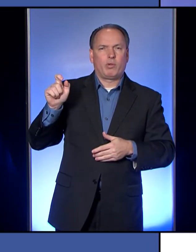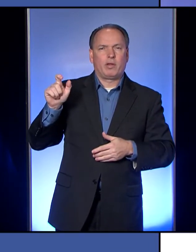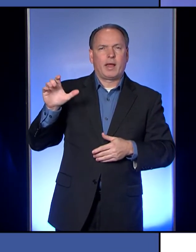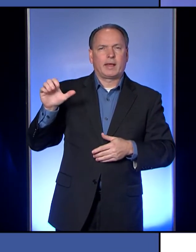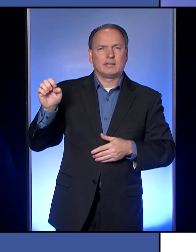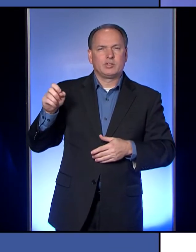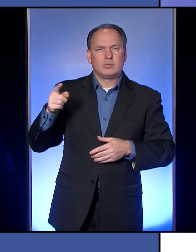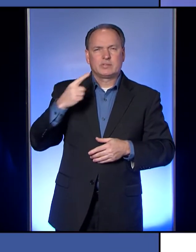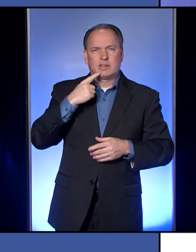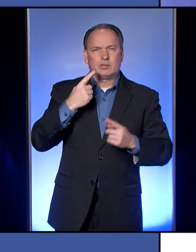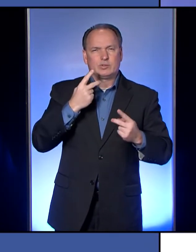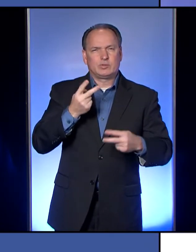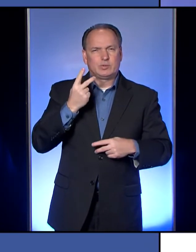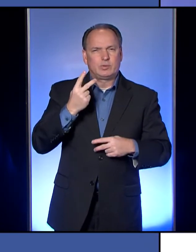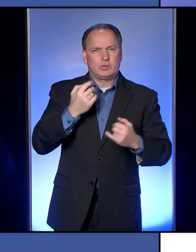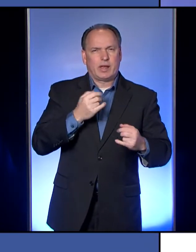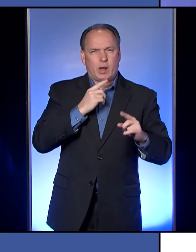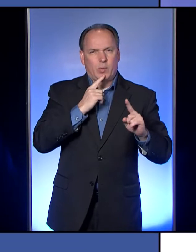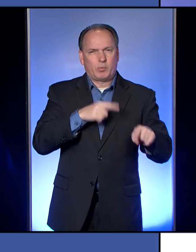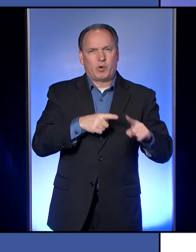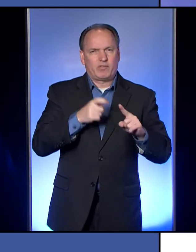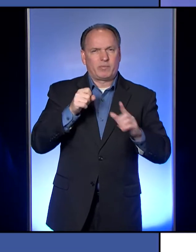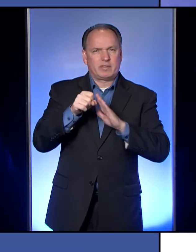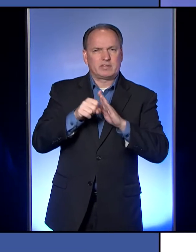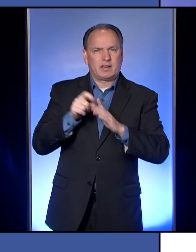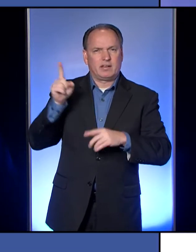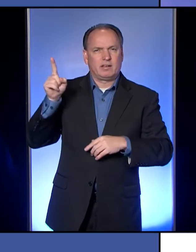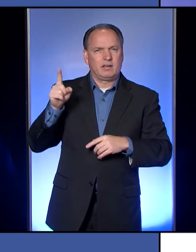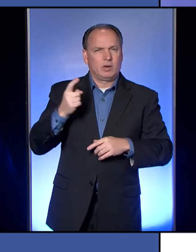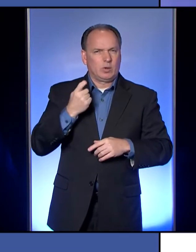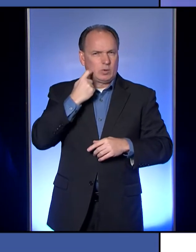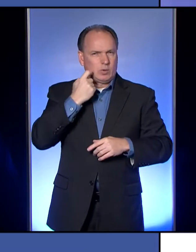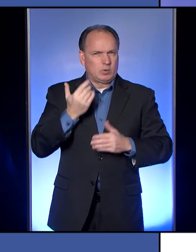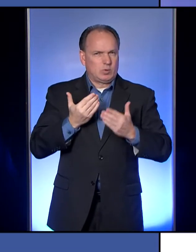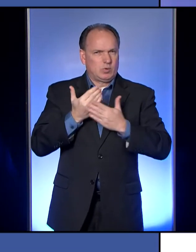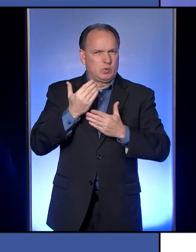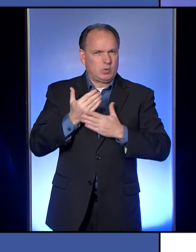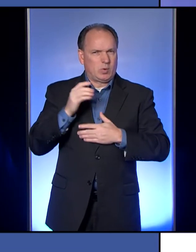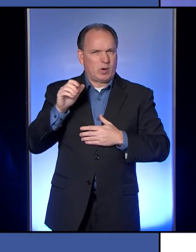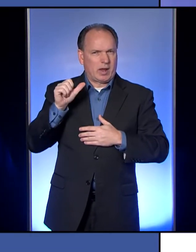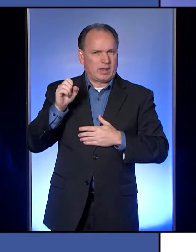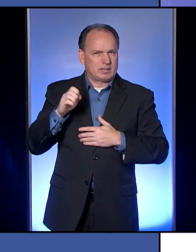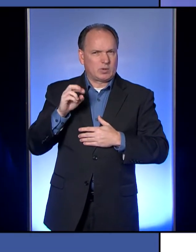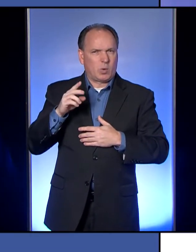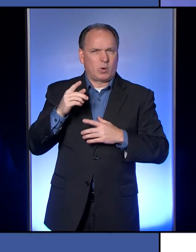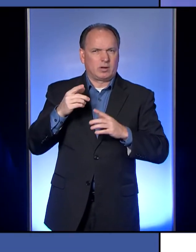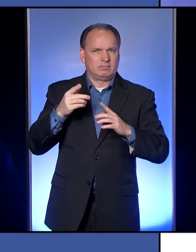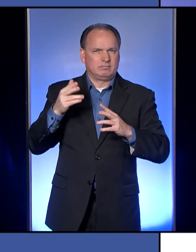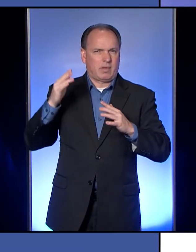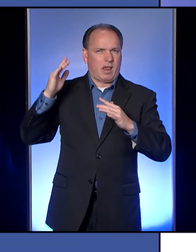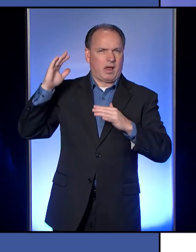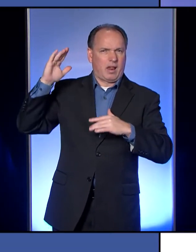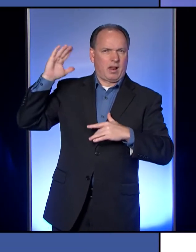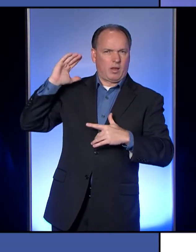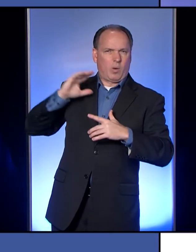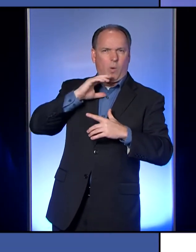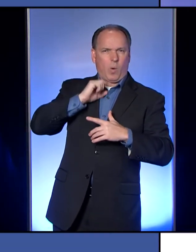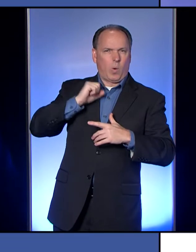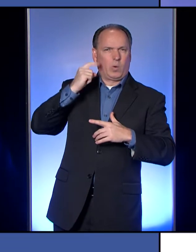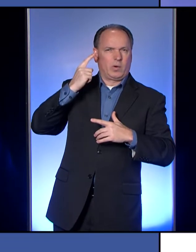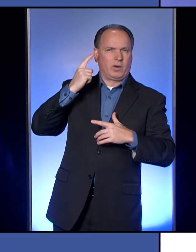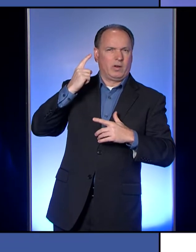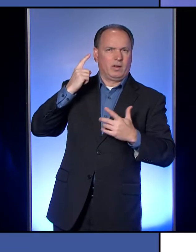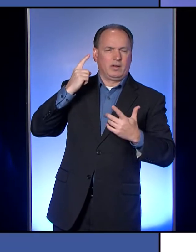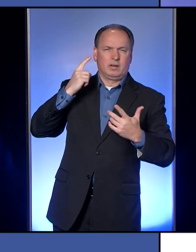cases being reported now. Are those newer cases? Are they, are they going back from day one?